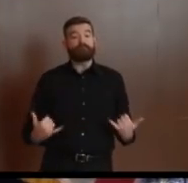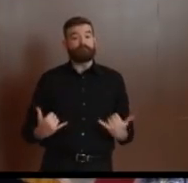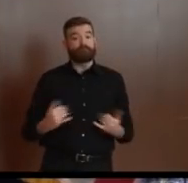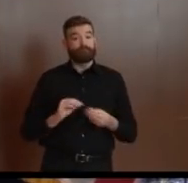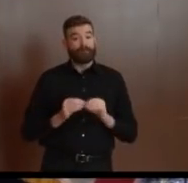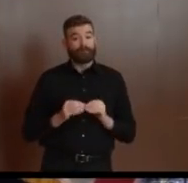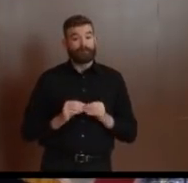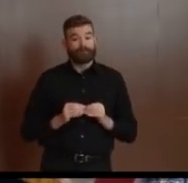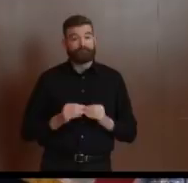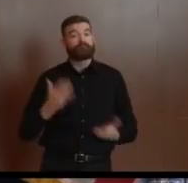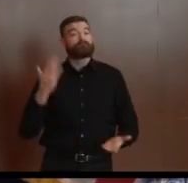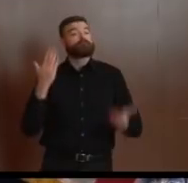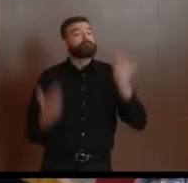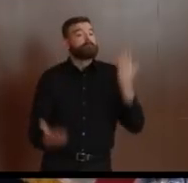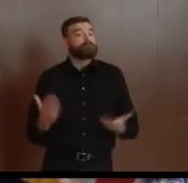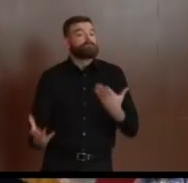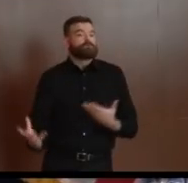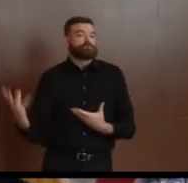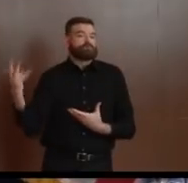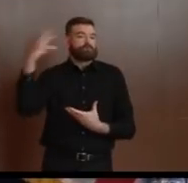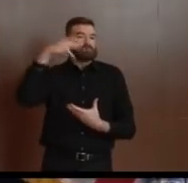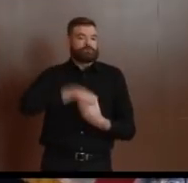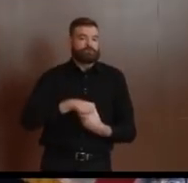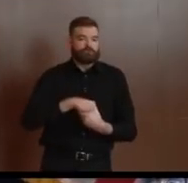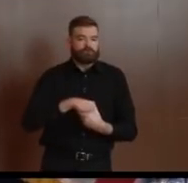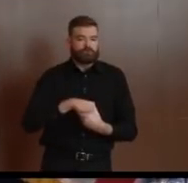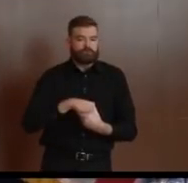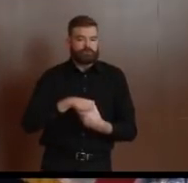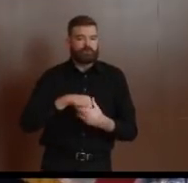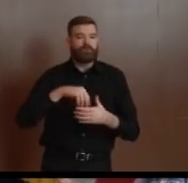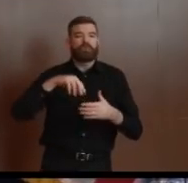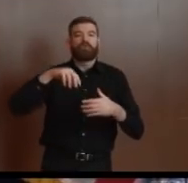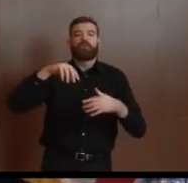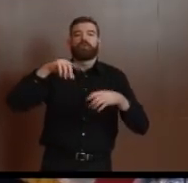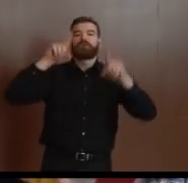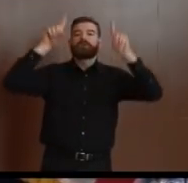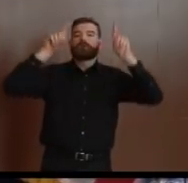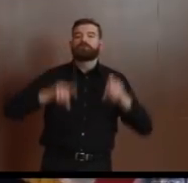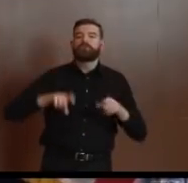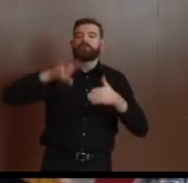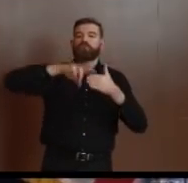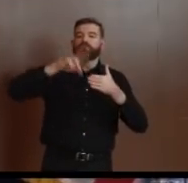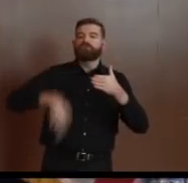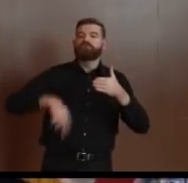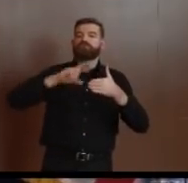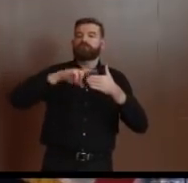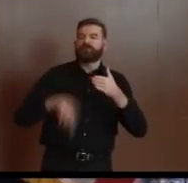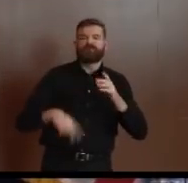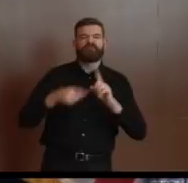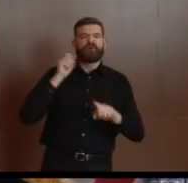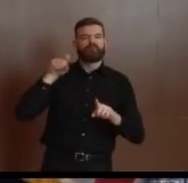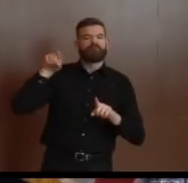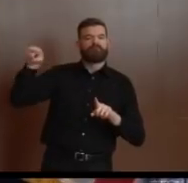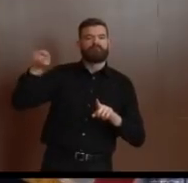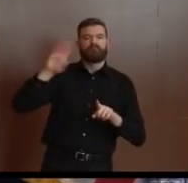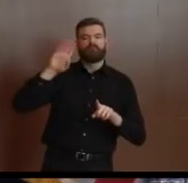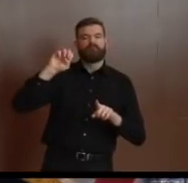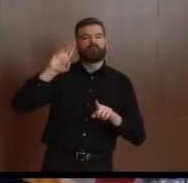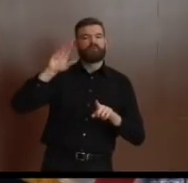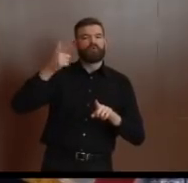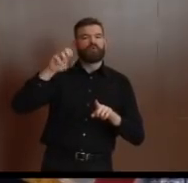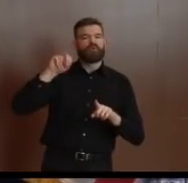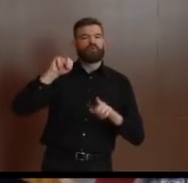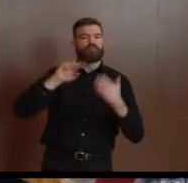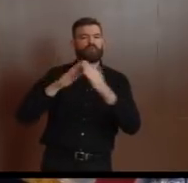Bergen Community College. And by the way, in the coming days, we know we'll be adding results not just from there, but from the PNC Arts